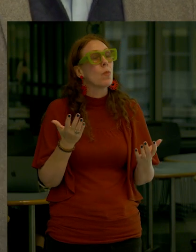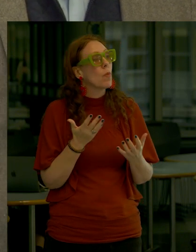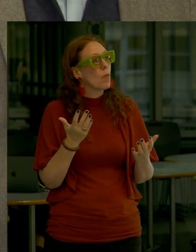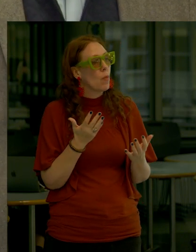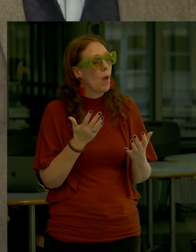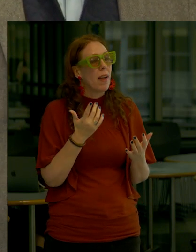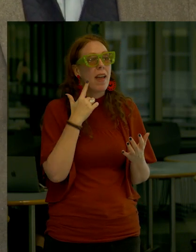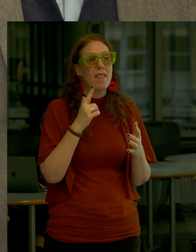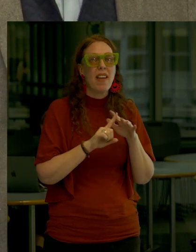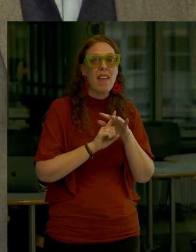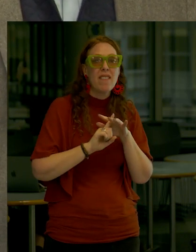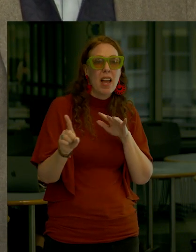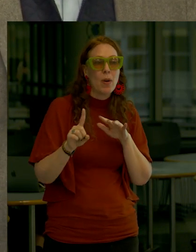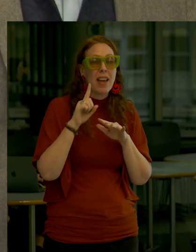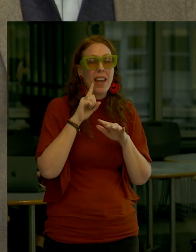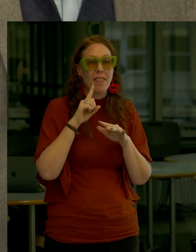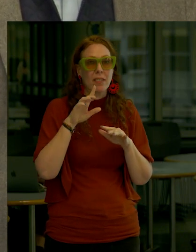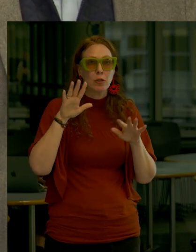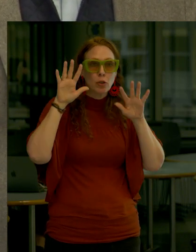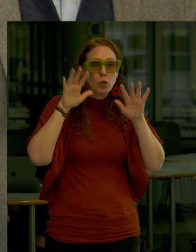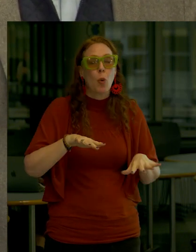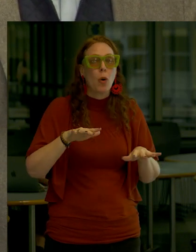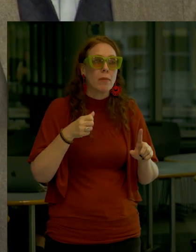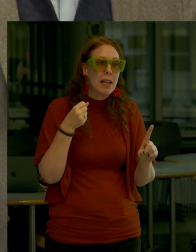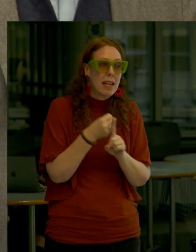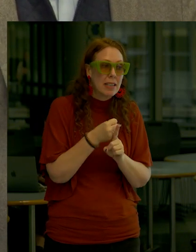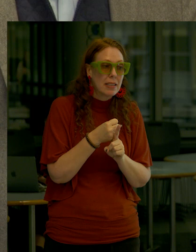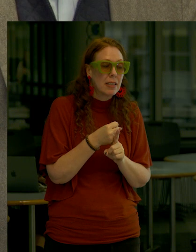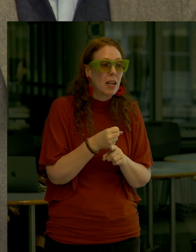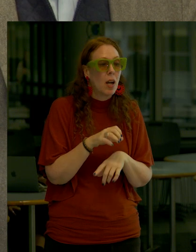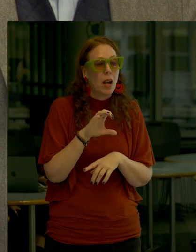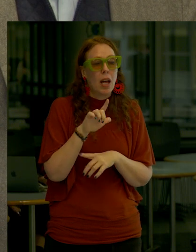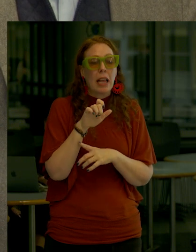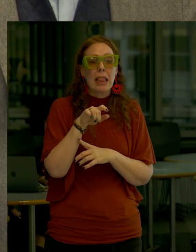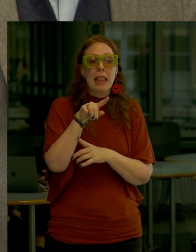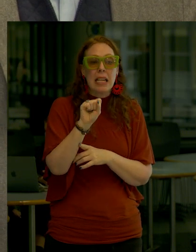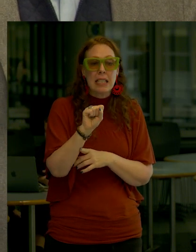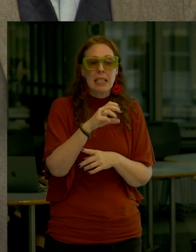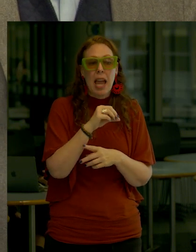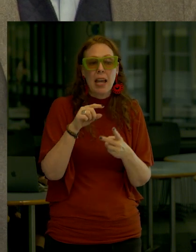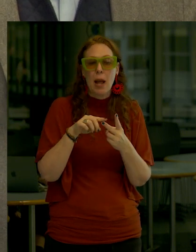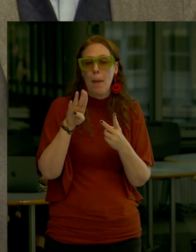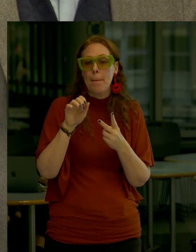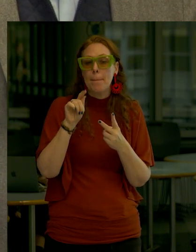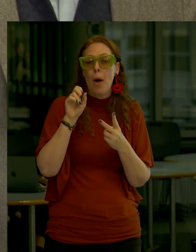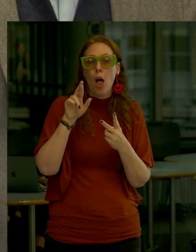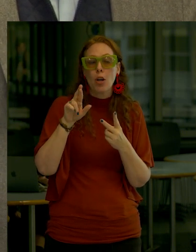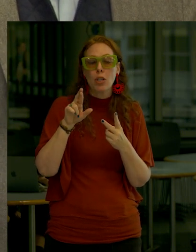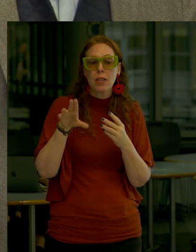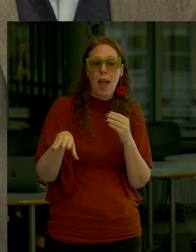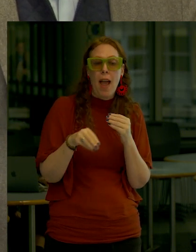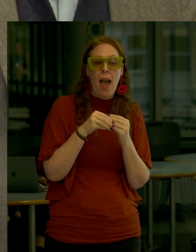for evacuation in the face of a storm? Will cleats and bollards be installed on new bulkhead structures